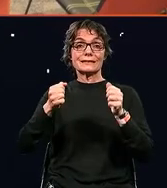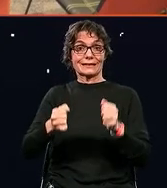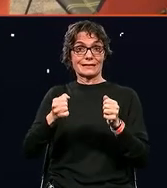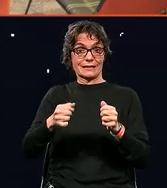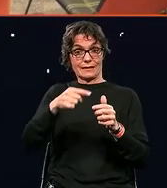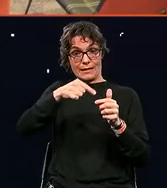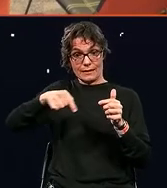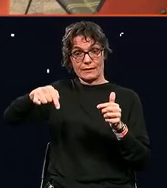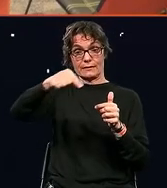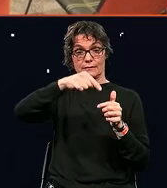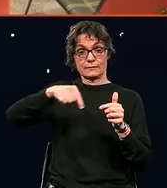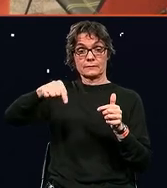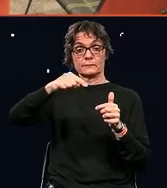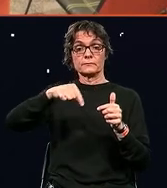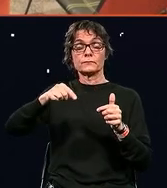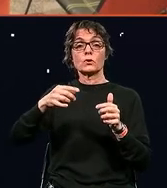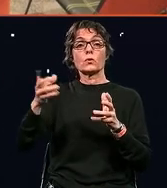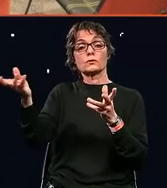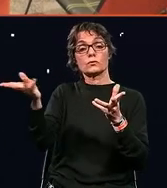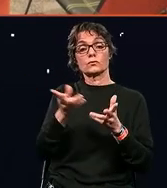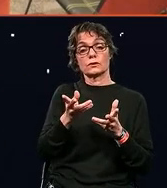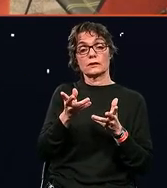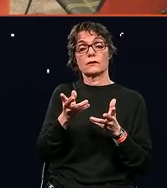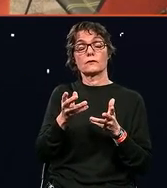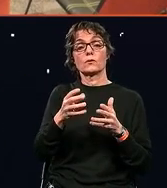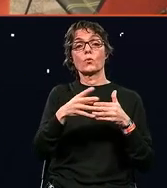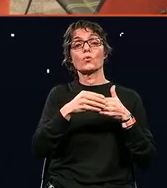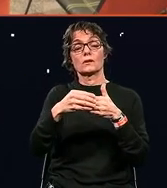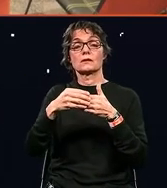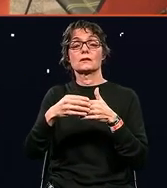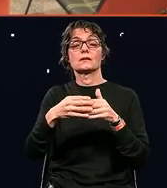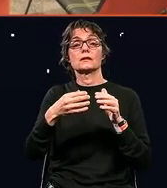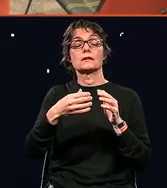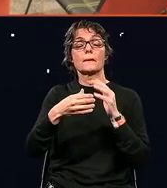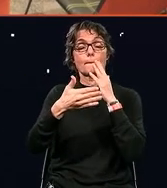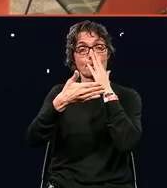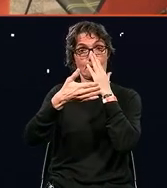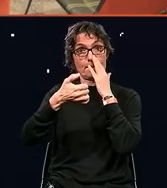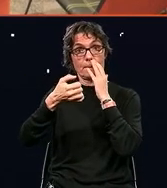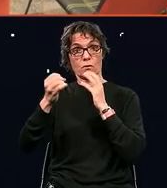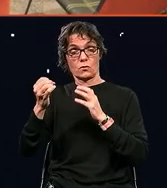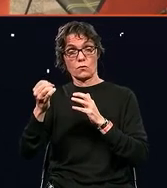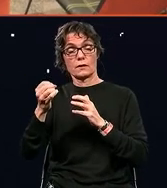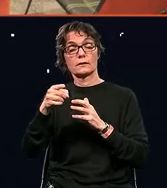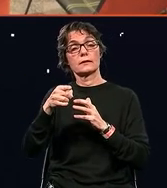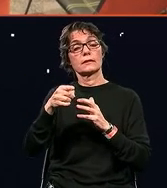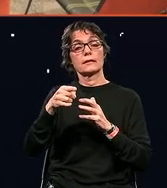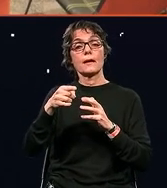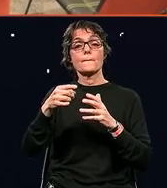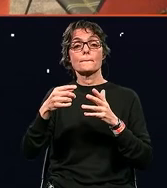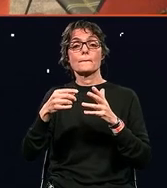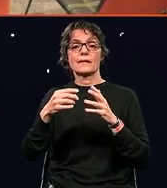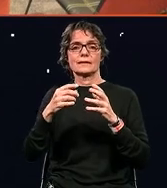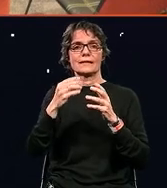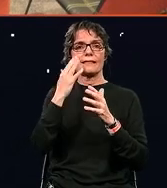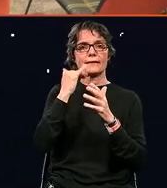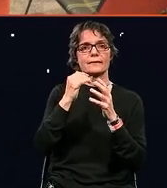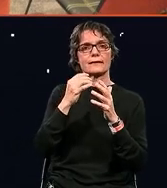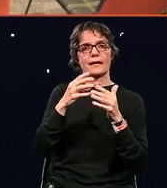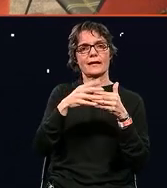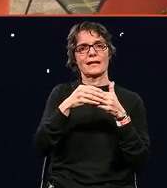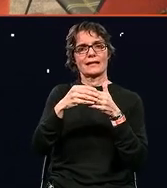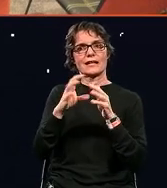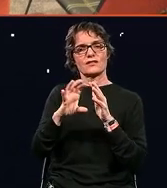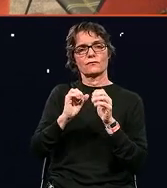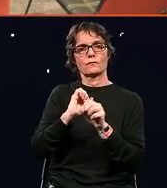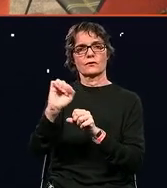invited the top 150 leaders to crack and remove the blockers between them